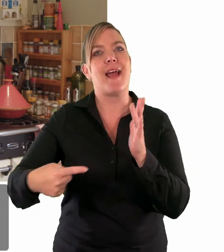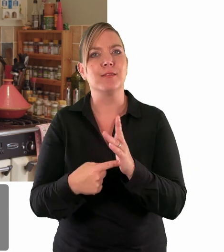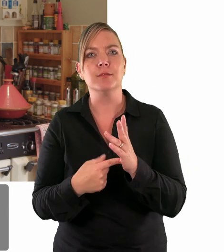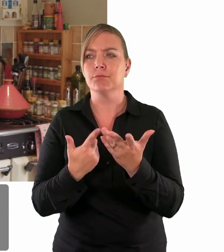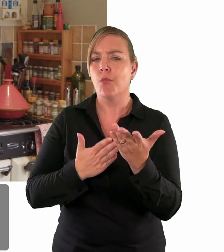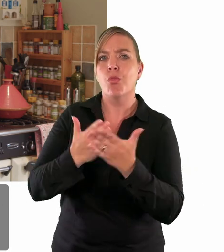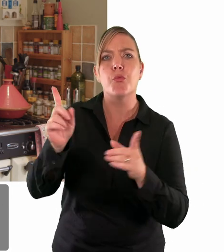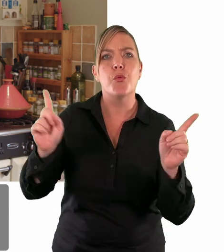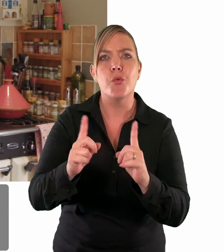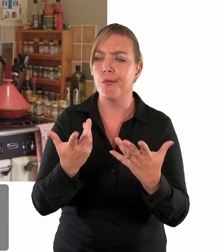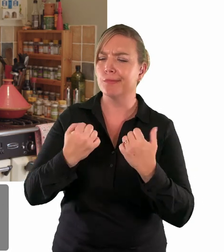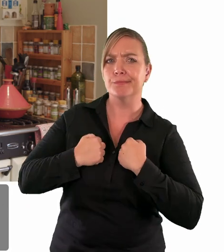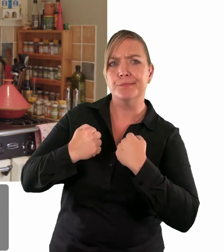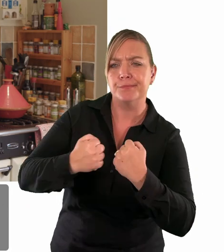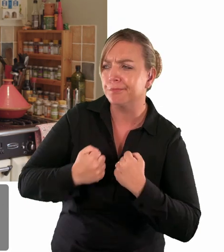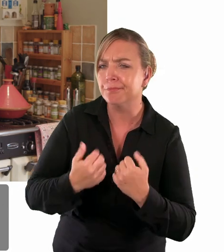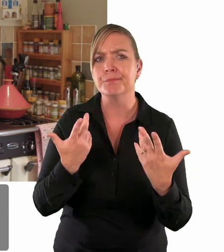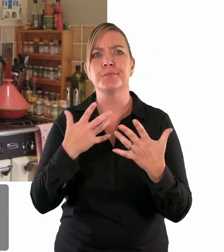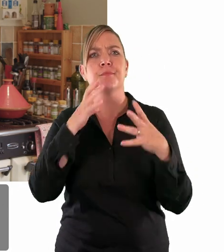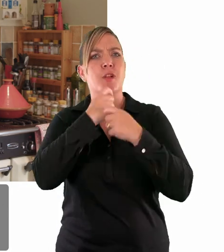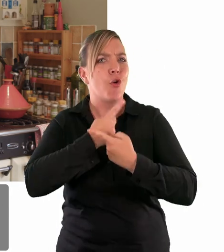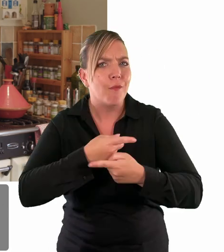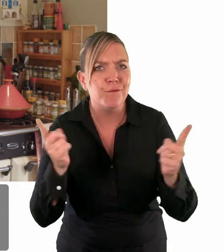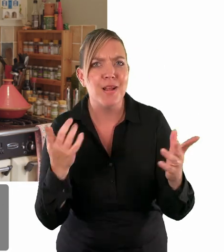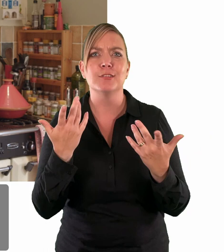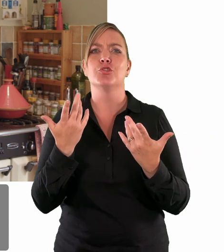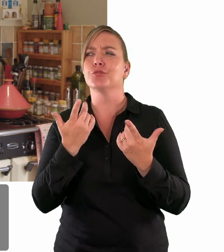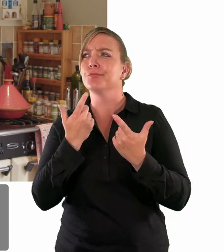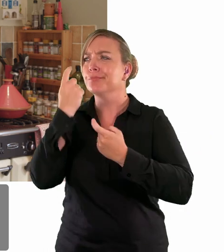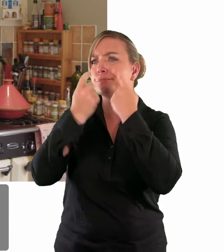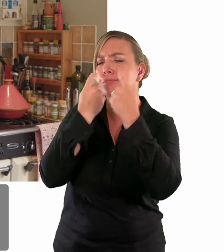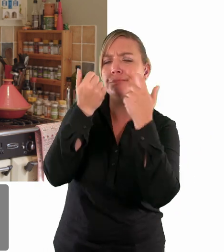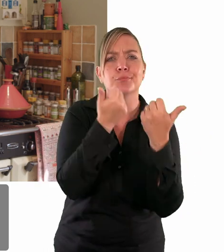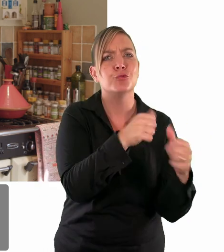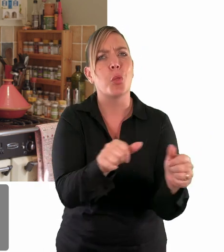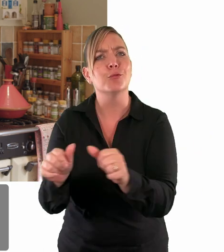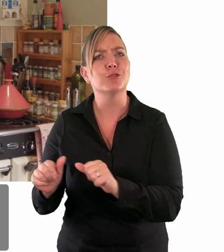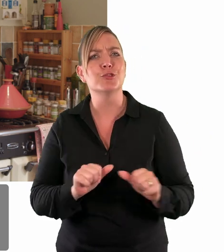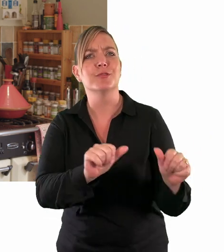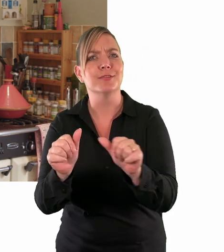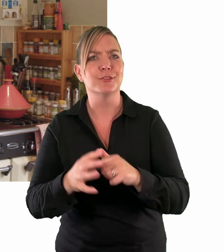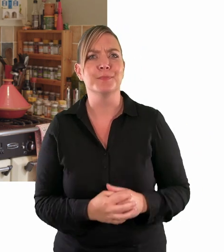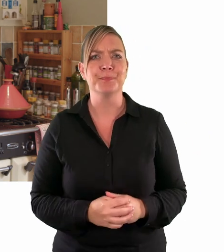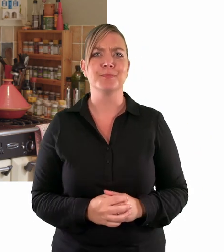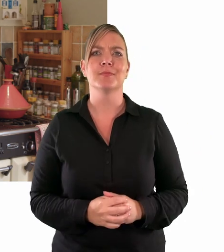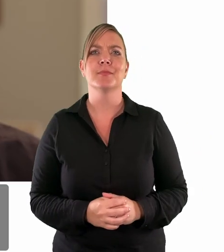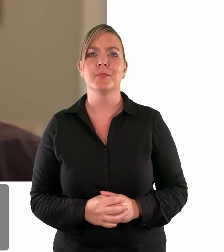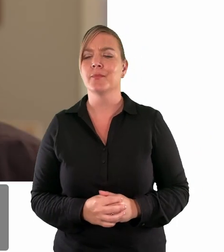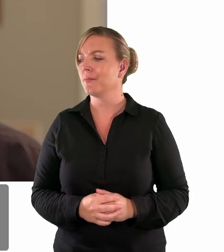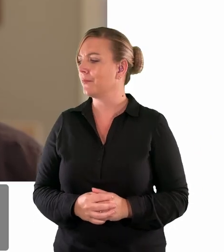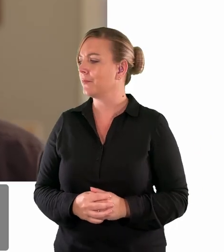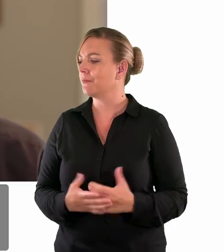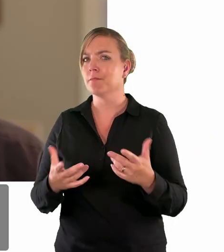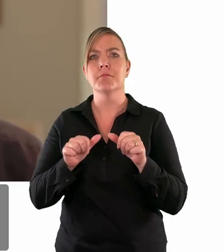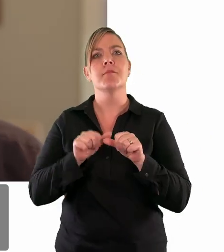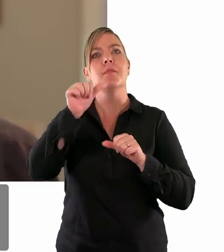through a process of self-examination, of confession and seek absolution. And